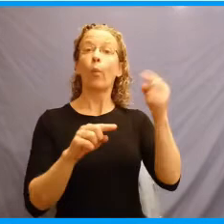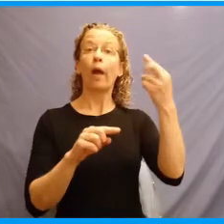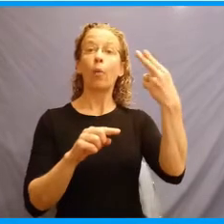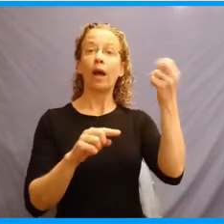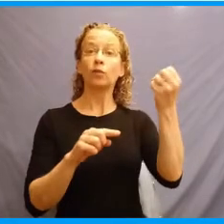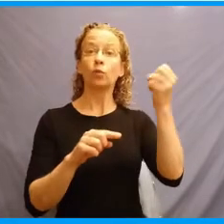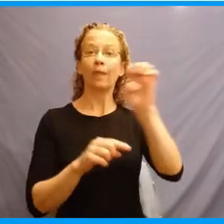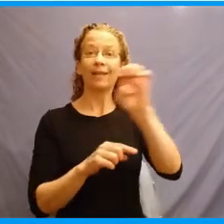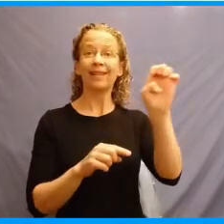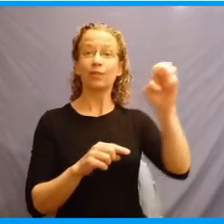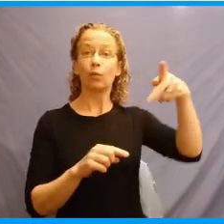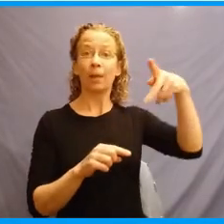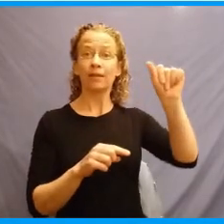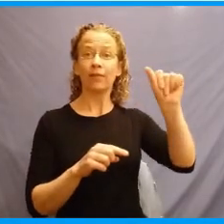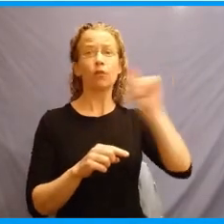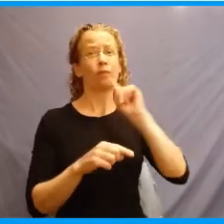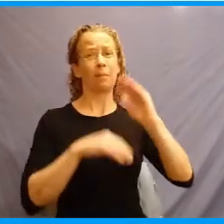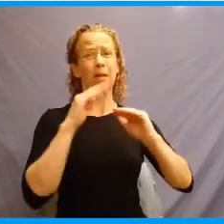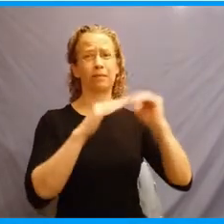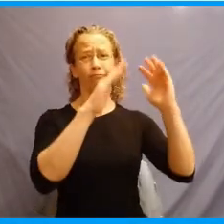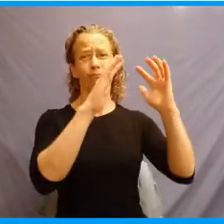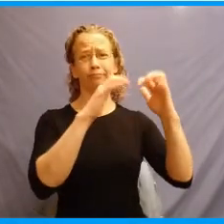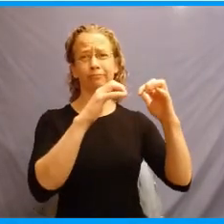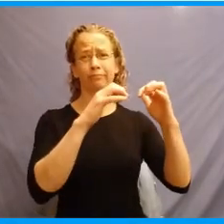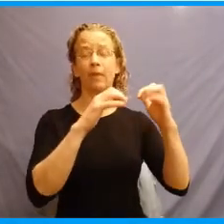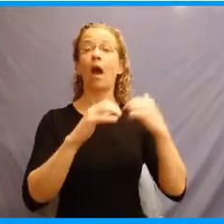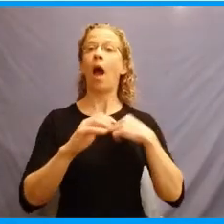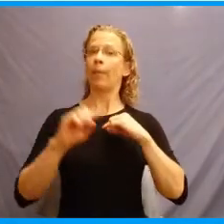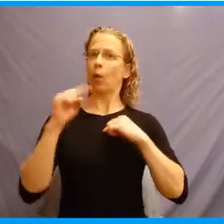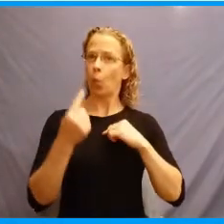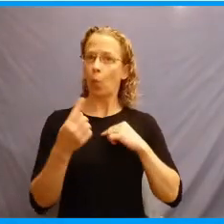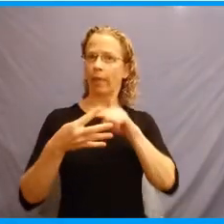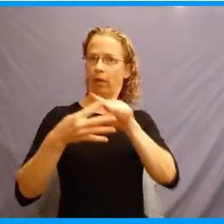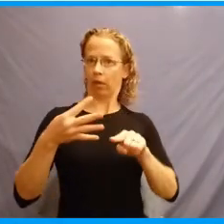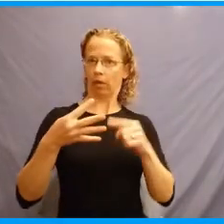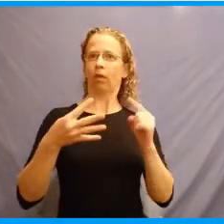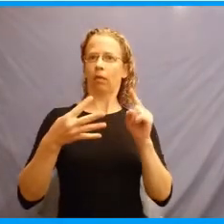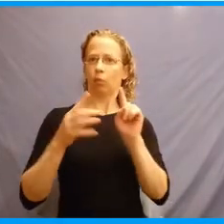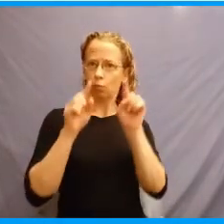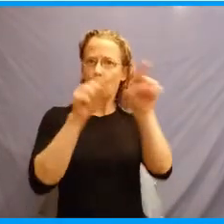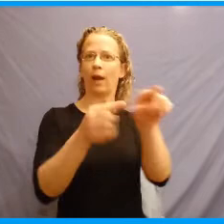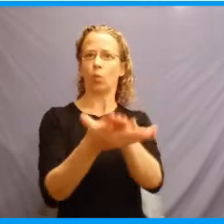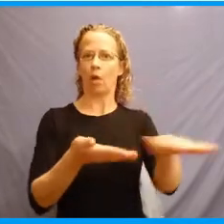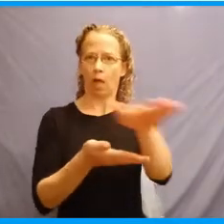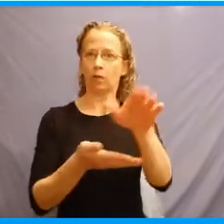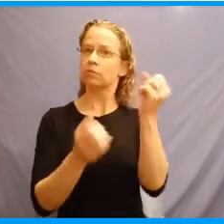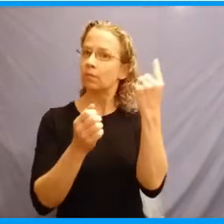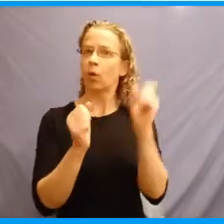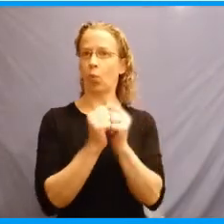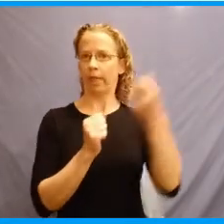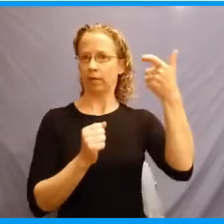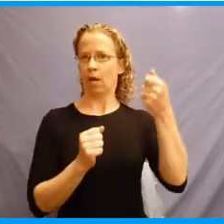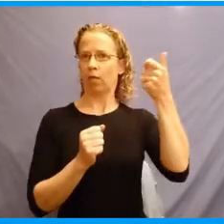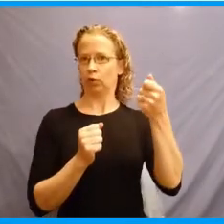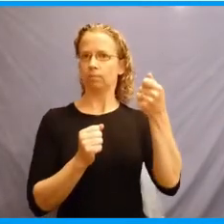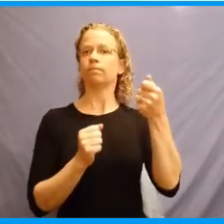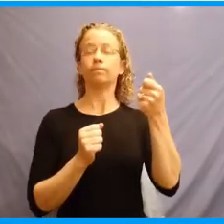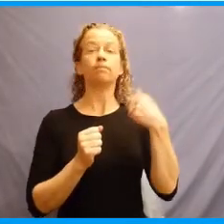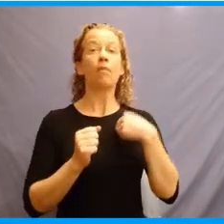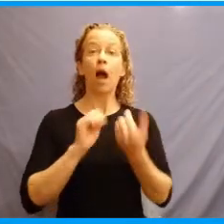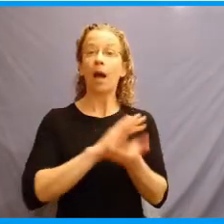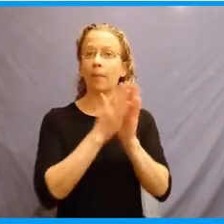in eastern Pennsylvania. I'm the only one to go to college. I went on scholarship. I became a lawyer